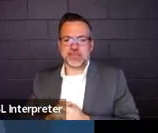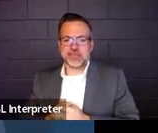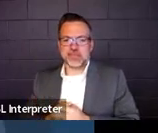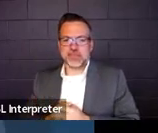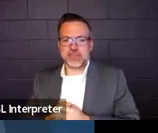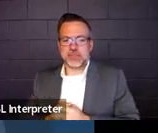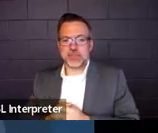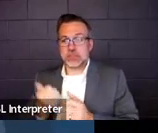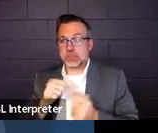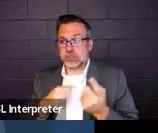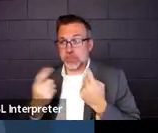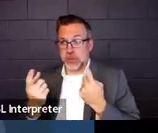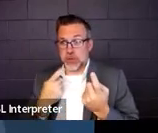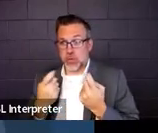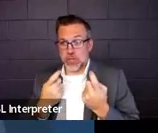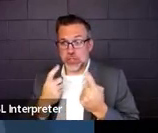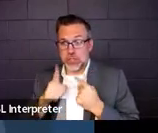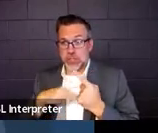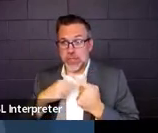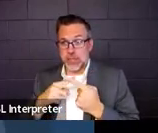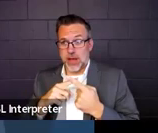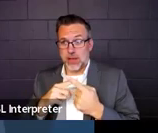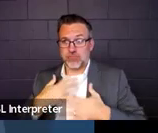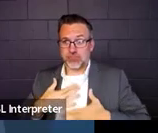Any questions about medical?